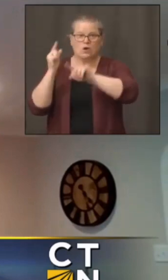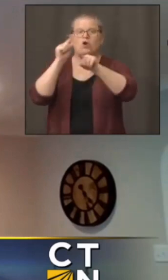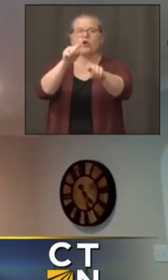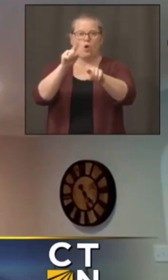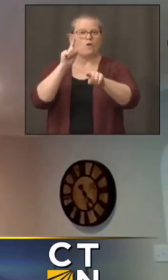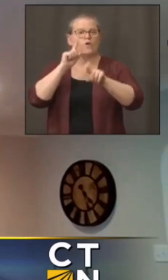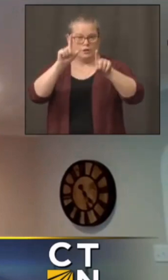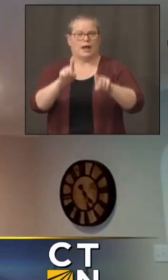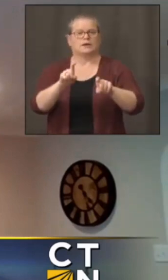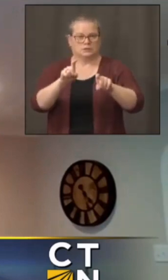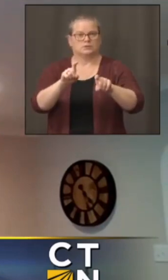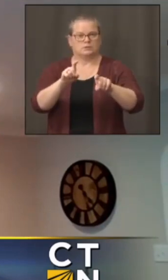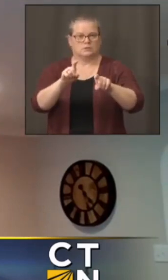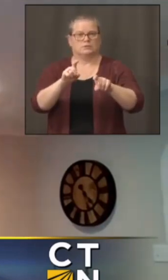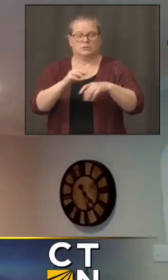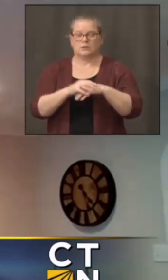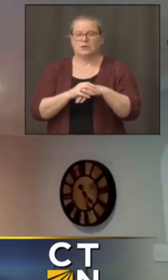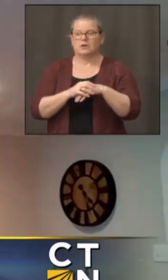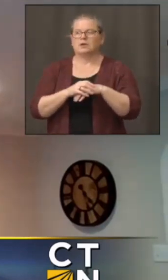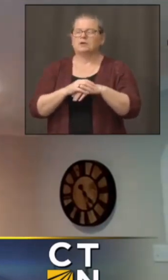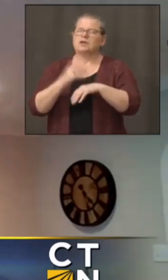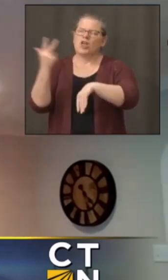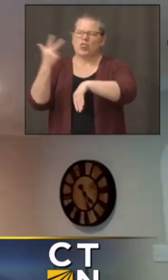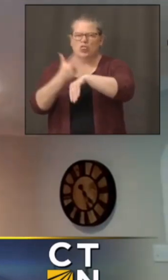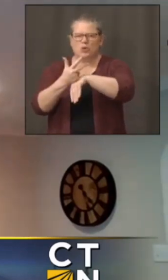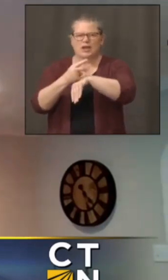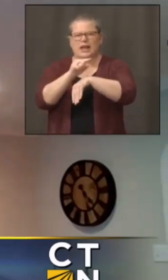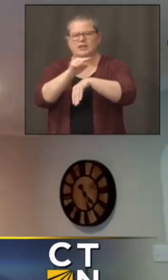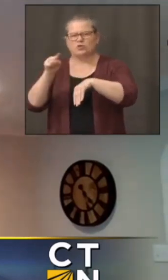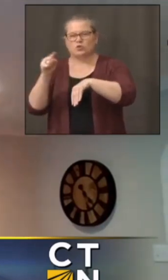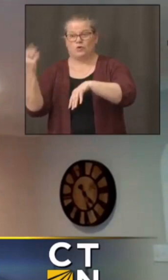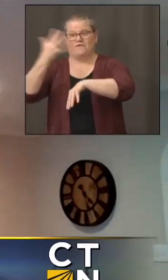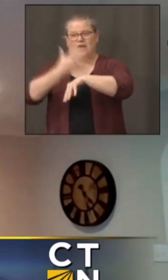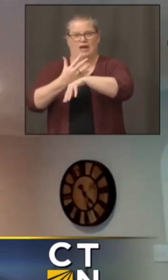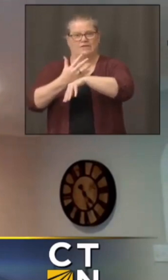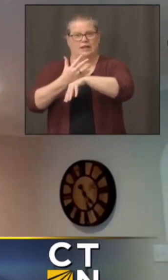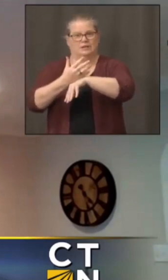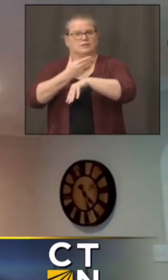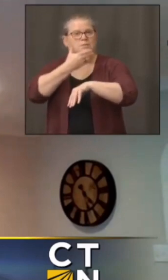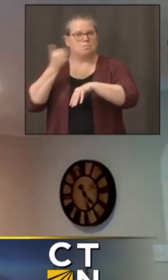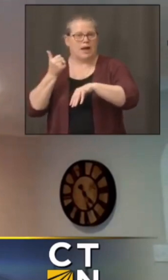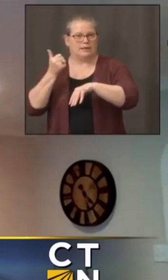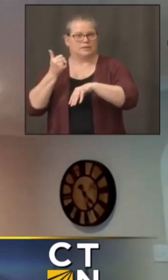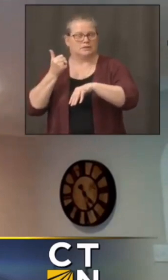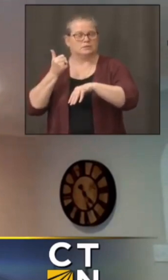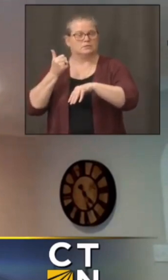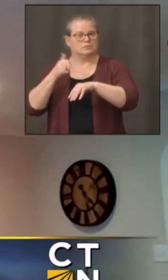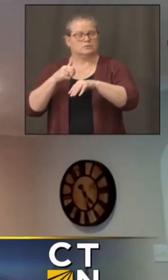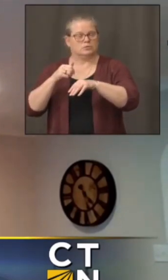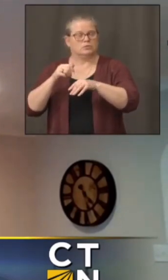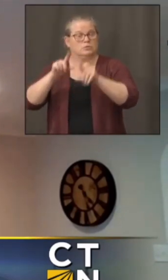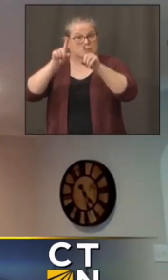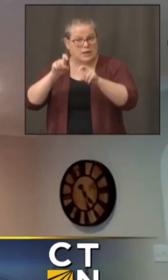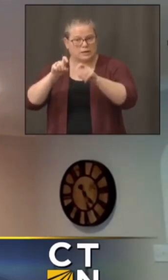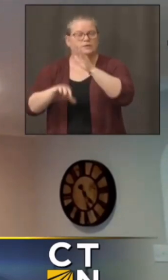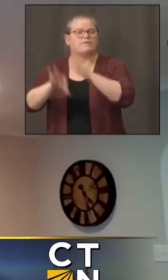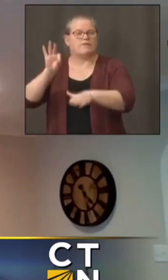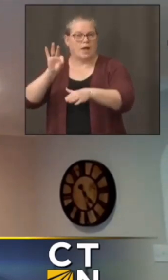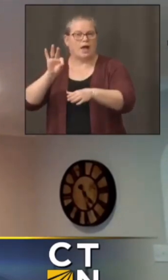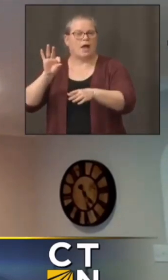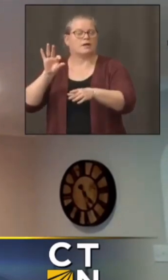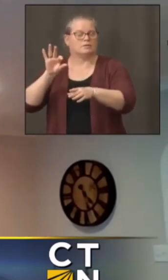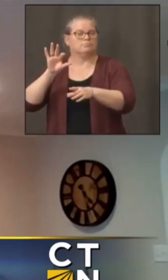least three days uh around five is the best time to catch it you should isolate yourself until you get yourself tested